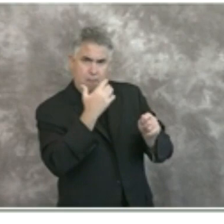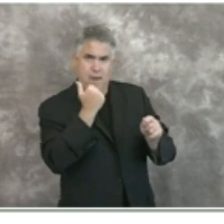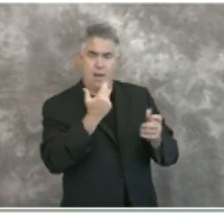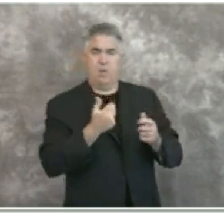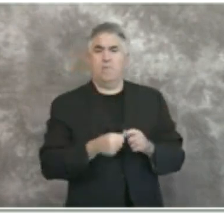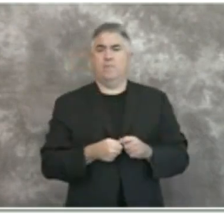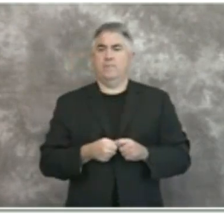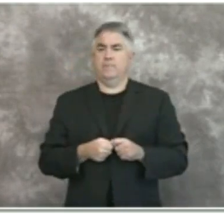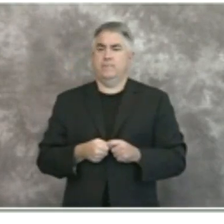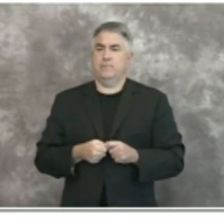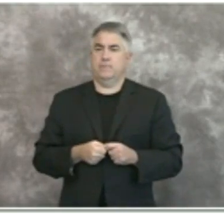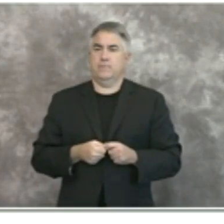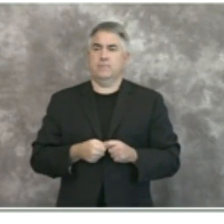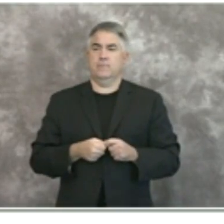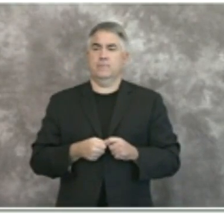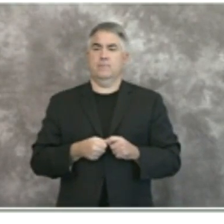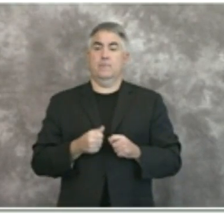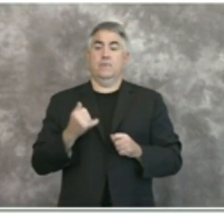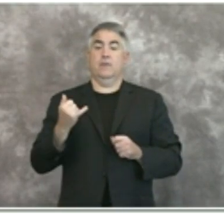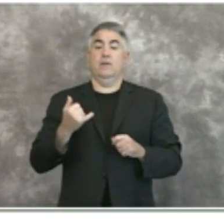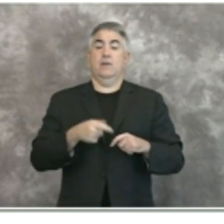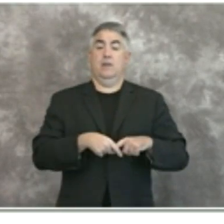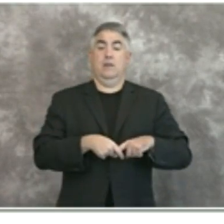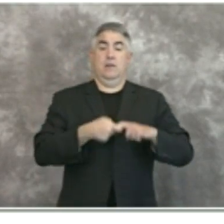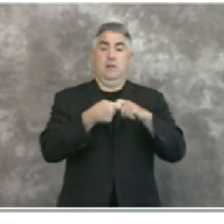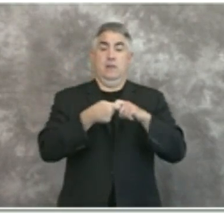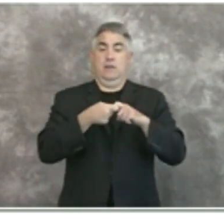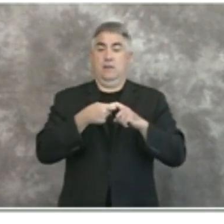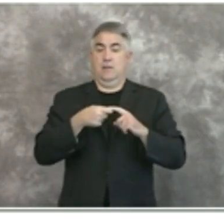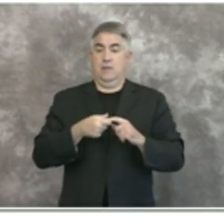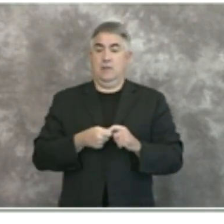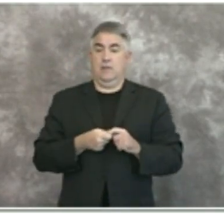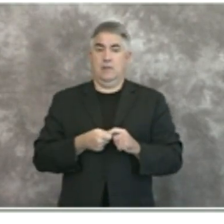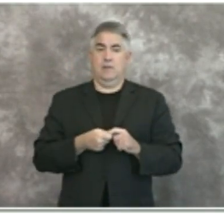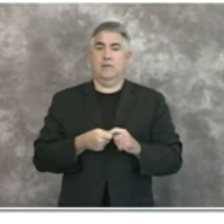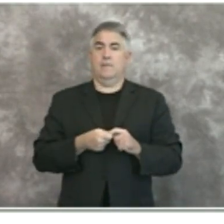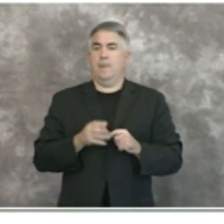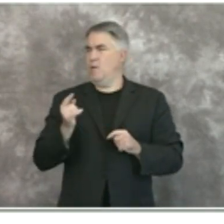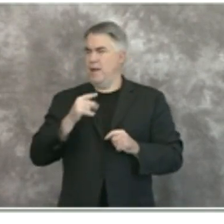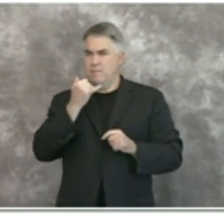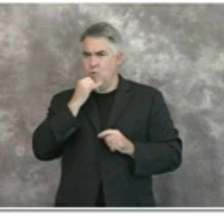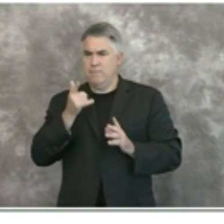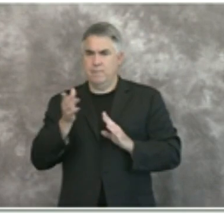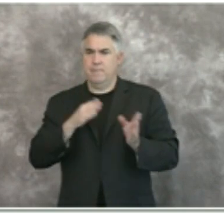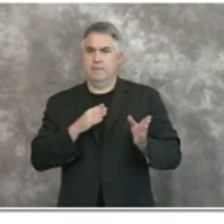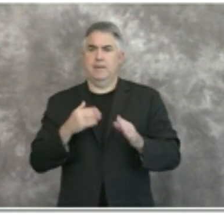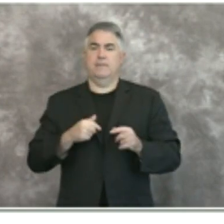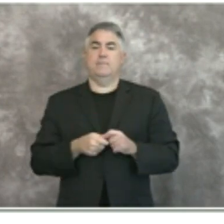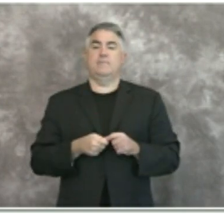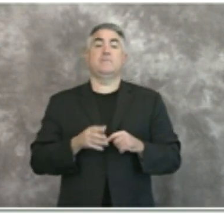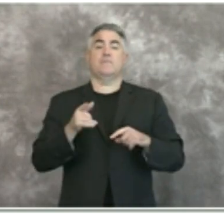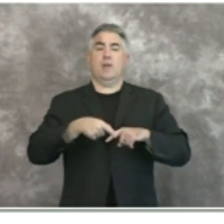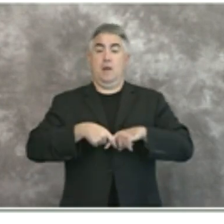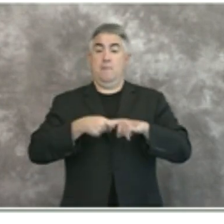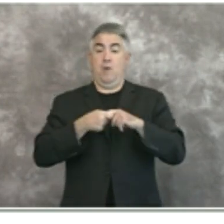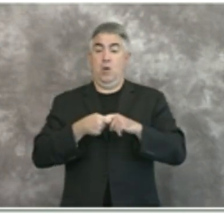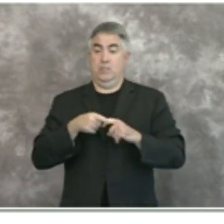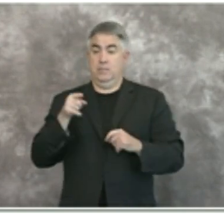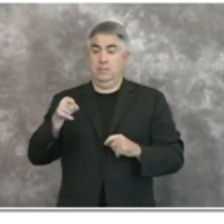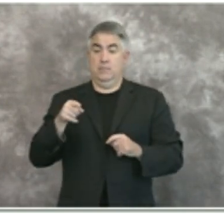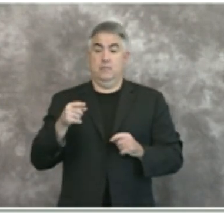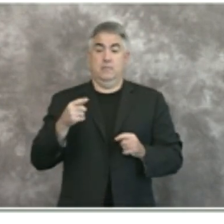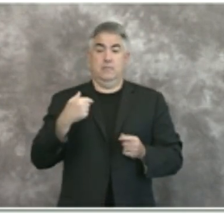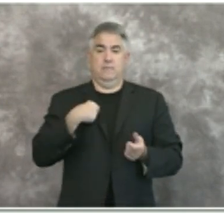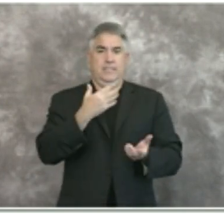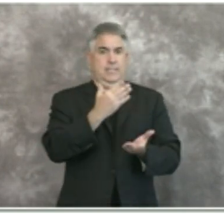hit a trigger could be simply pausing go back could be simply pausing which just means we're going to stop where